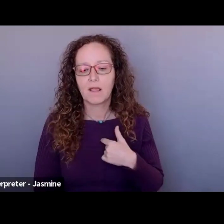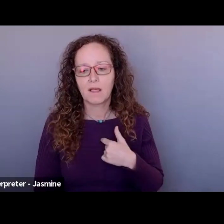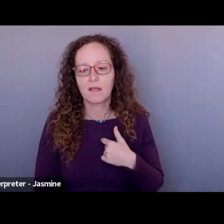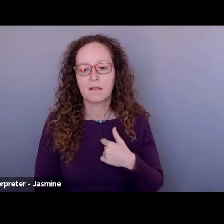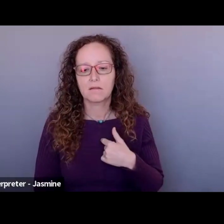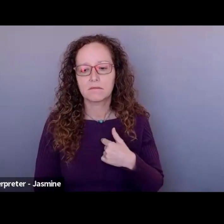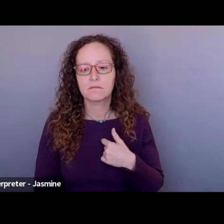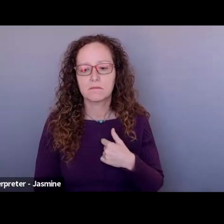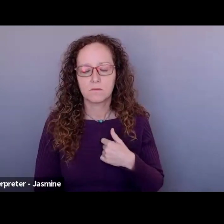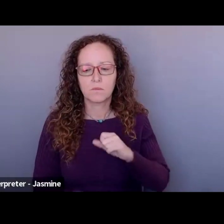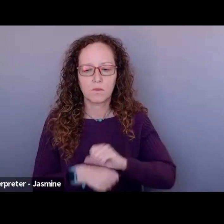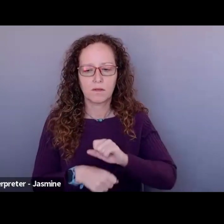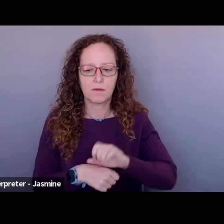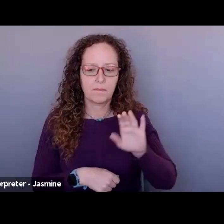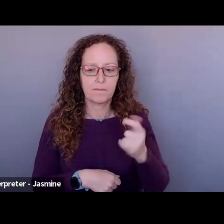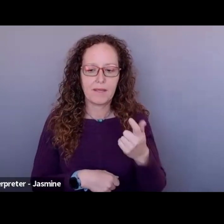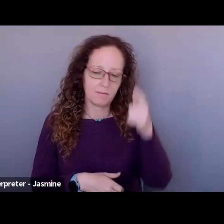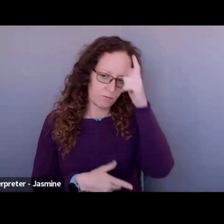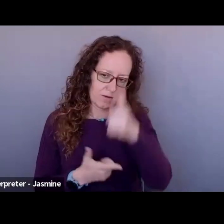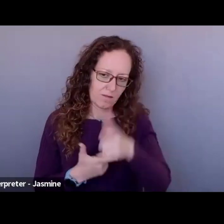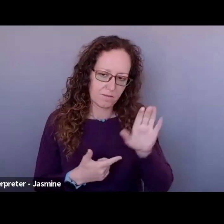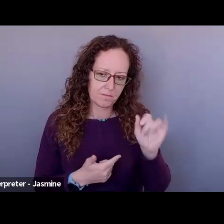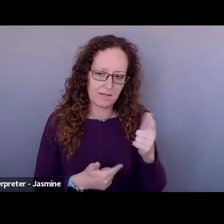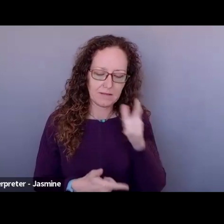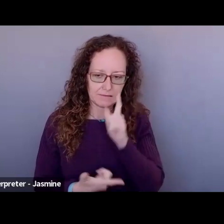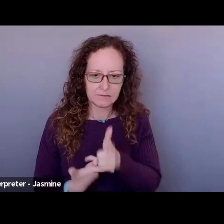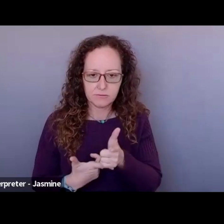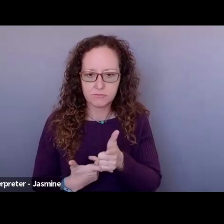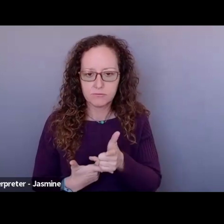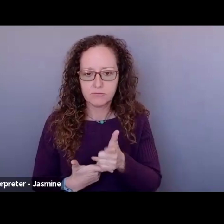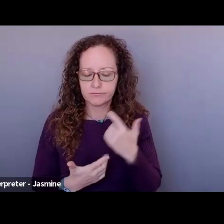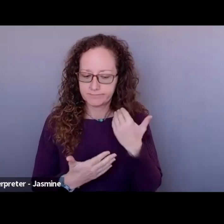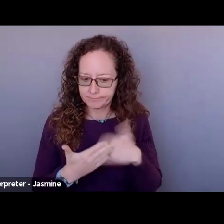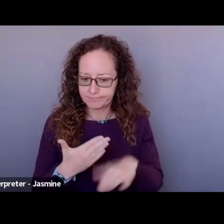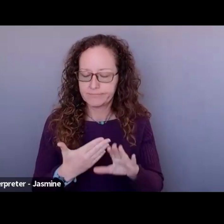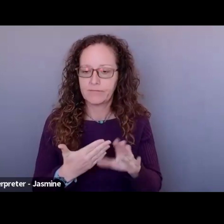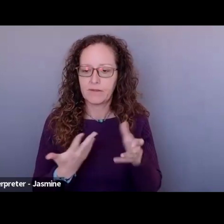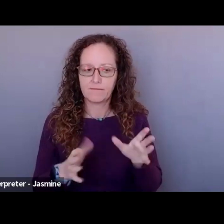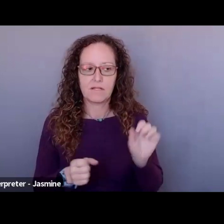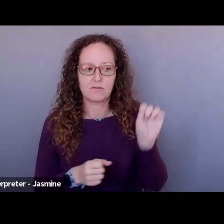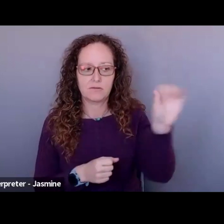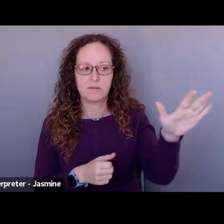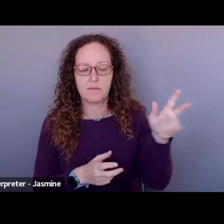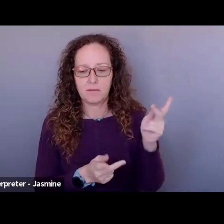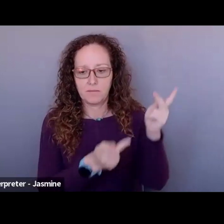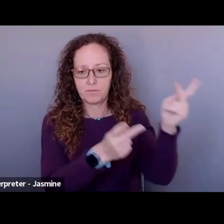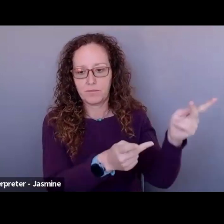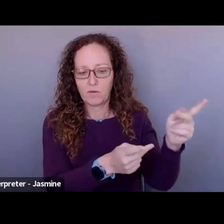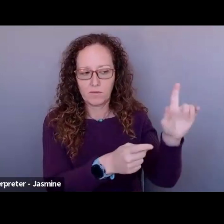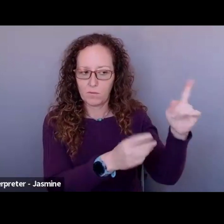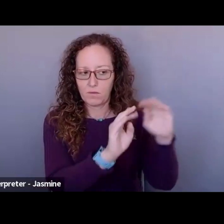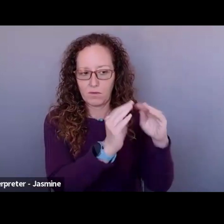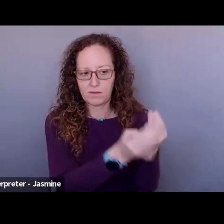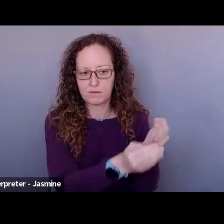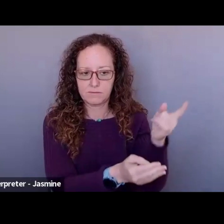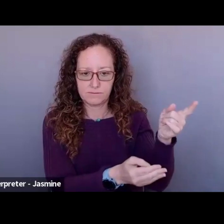at big brothers, big sisters. Um, when I came in, uh, they had already submitted a proposal to an organization that does